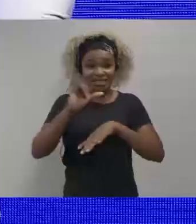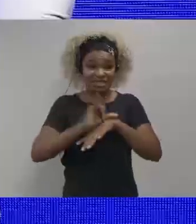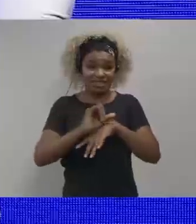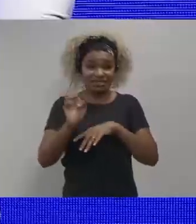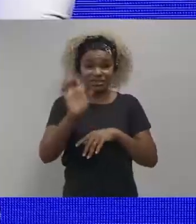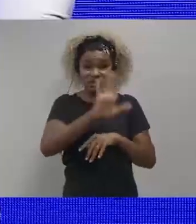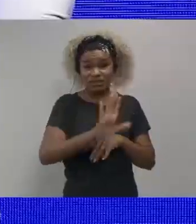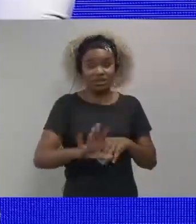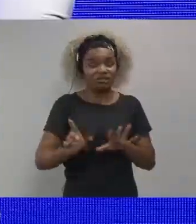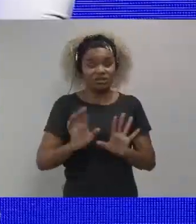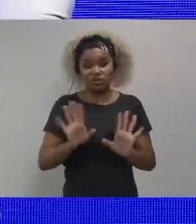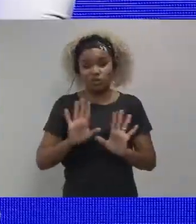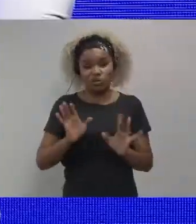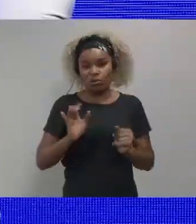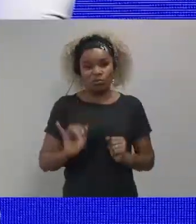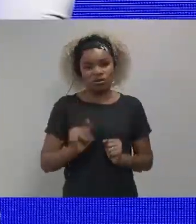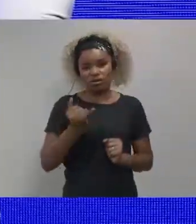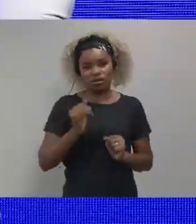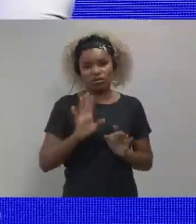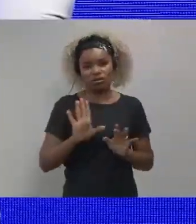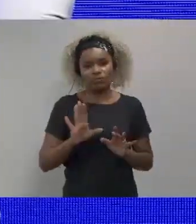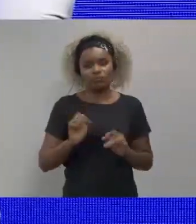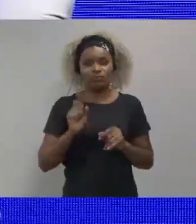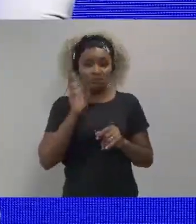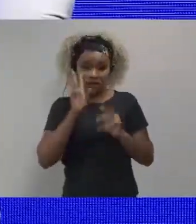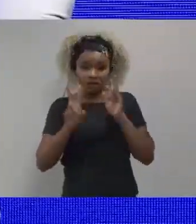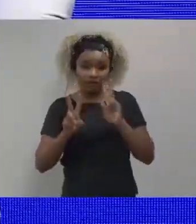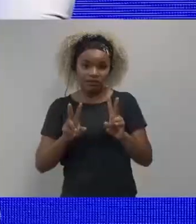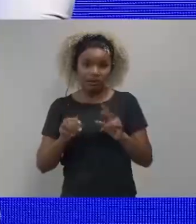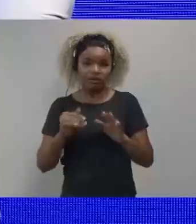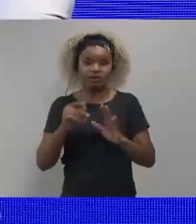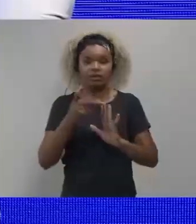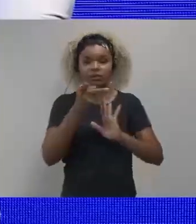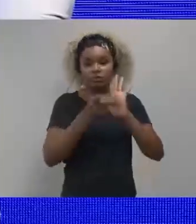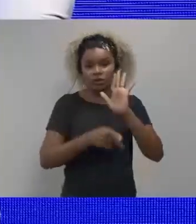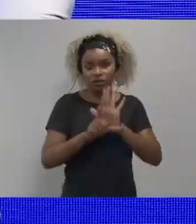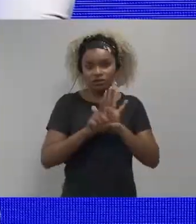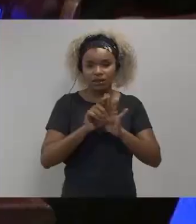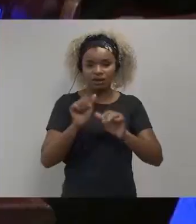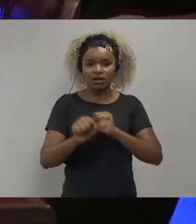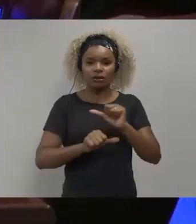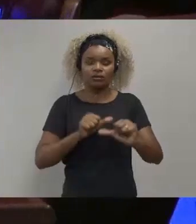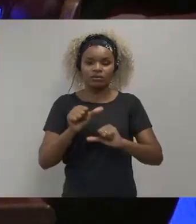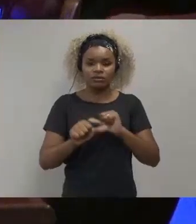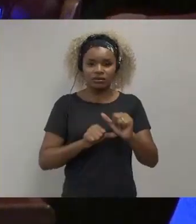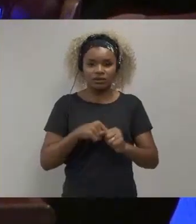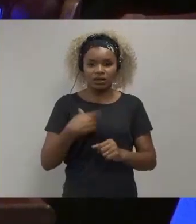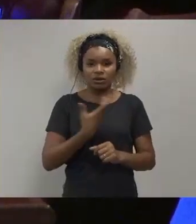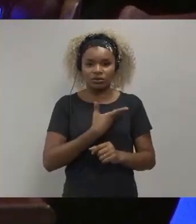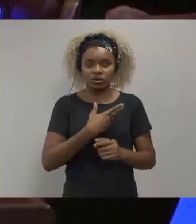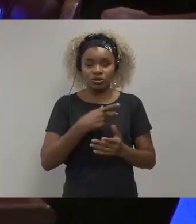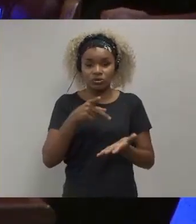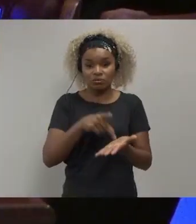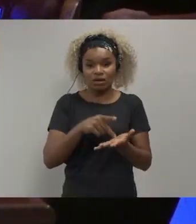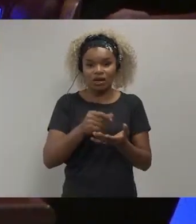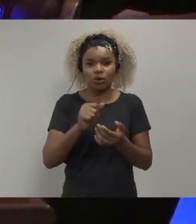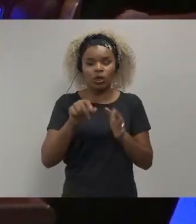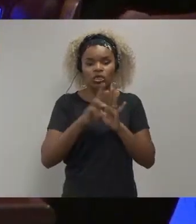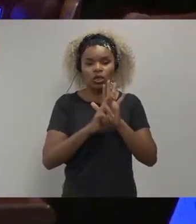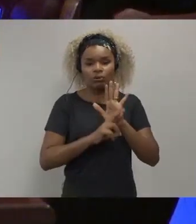convictions because centralizing the states, well, I say that is not even an opportunity. If you're following up this